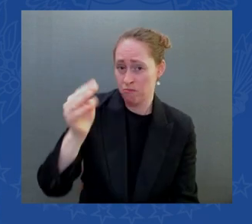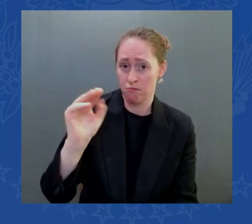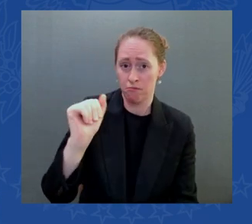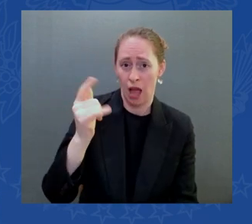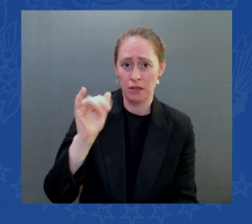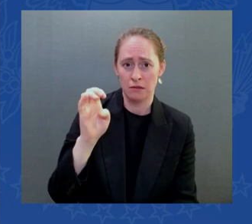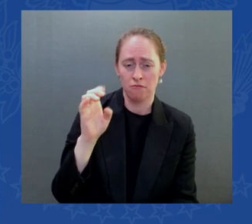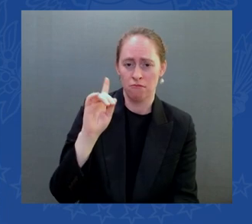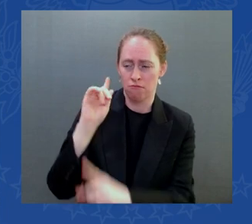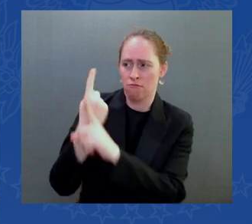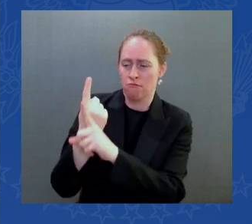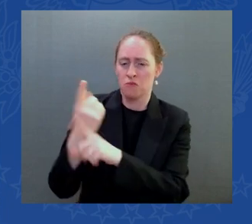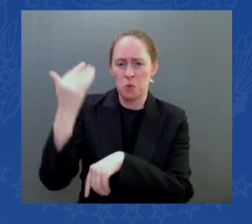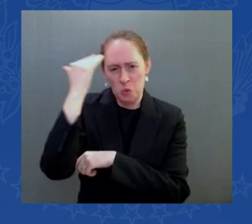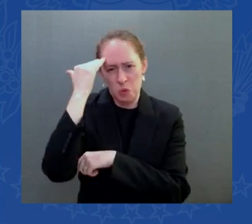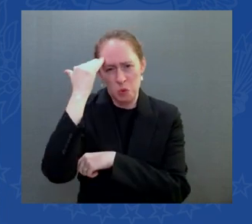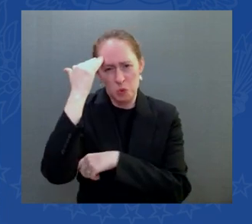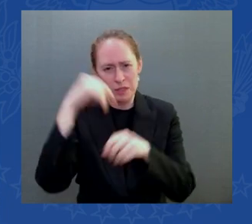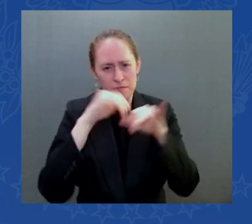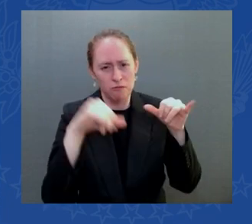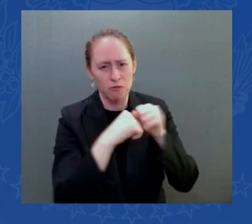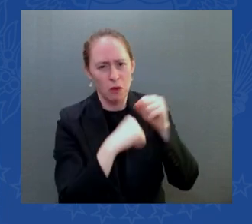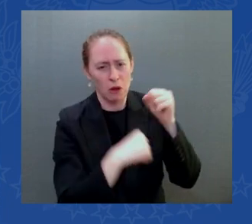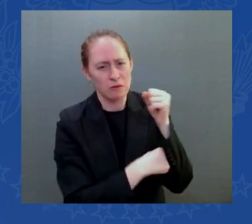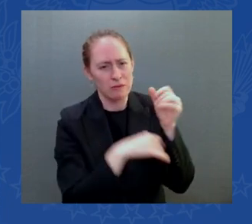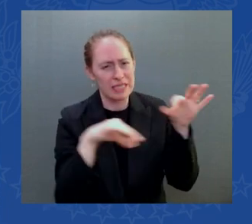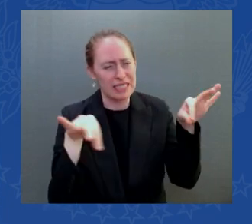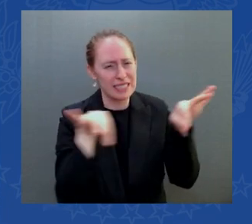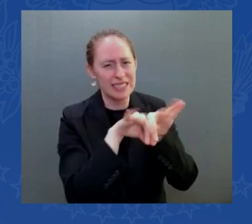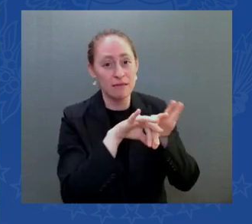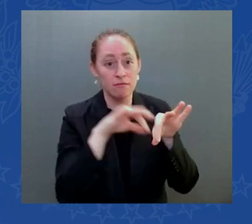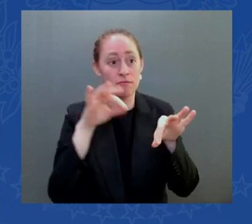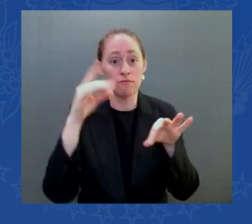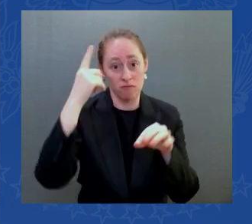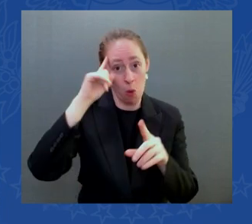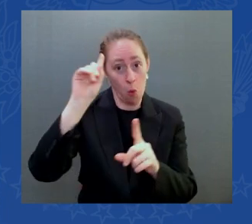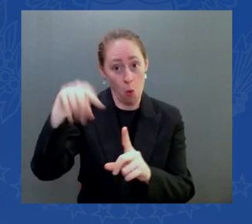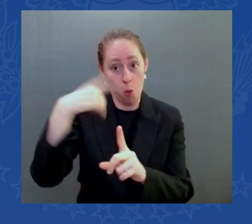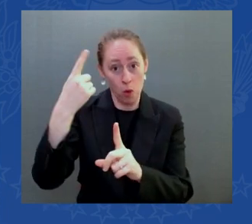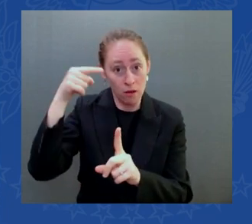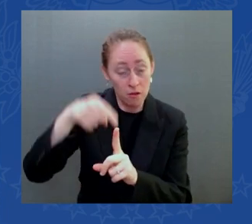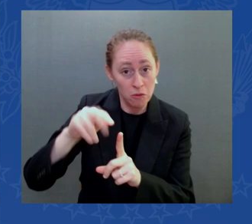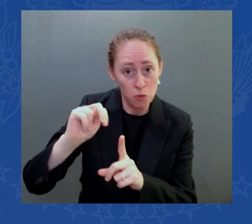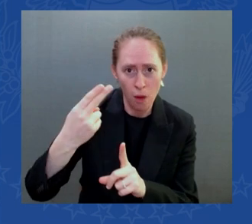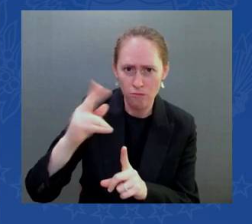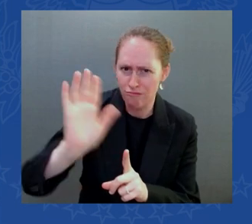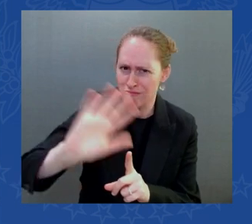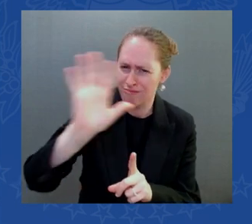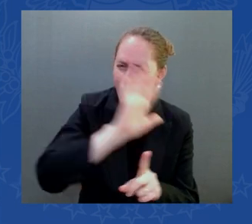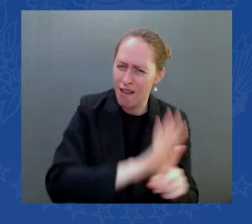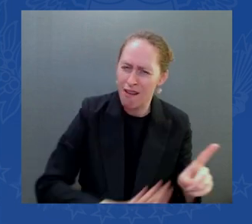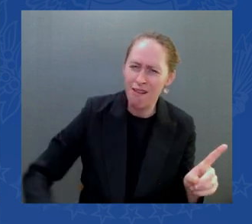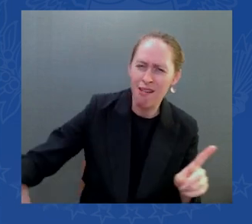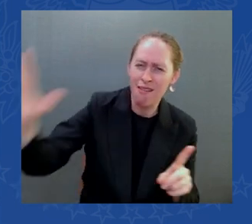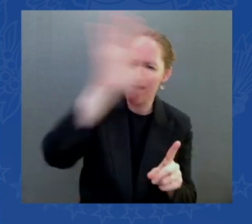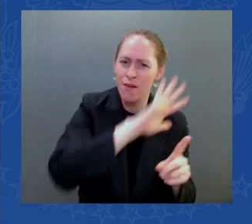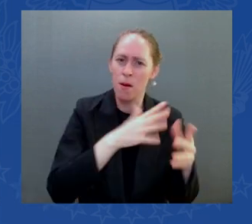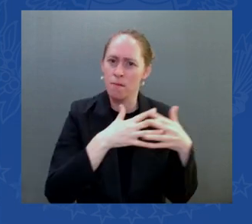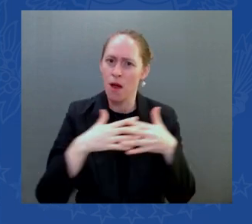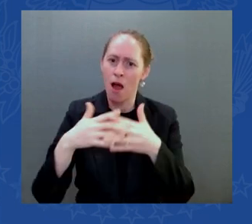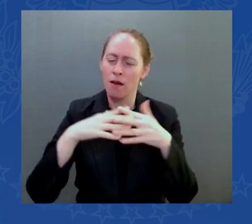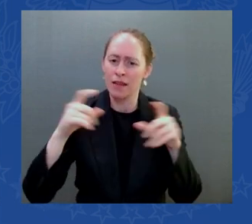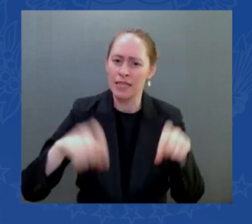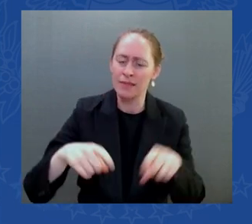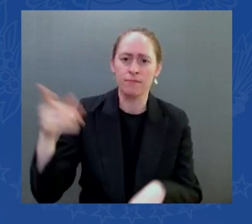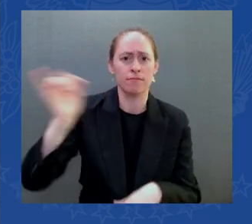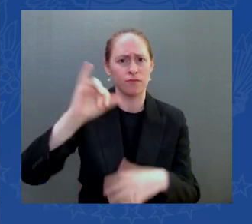case for high-speed internet everywhere in New Hampshire and you know protecting New Hampshire's coastlines from rising sea levels and